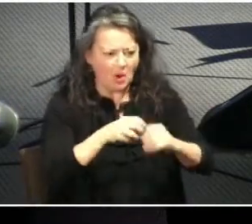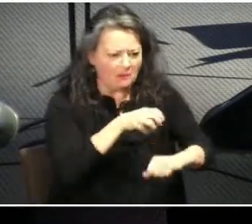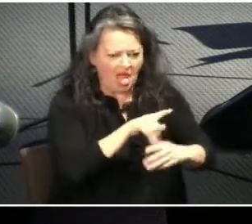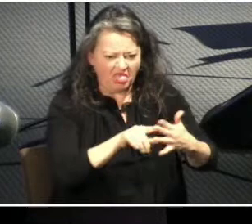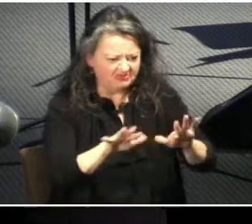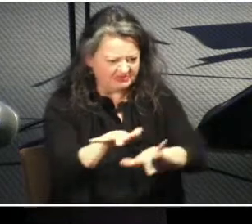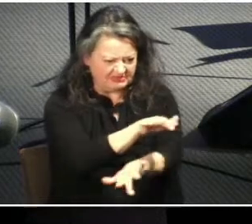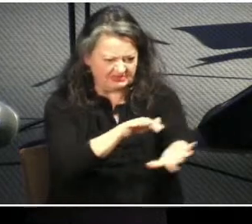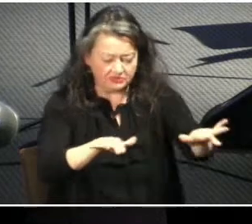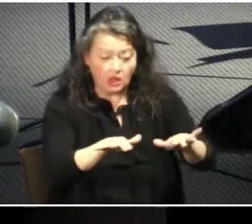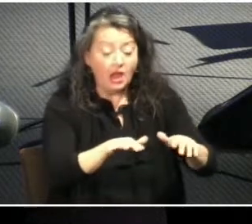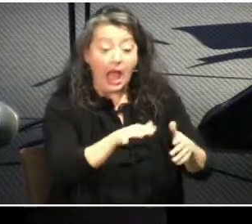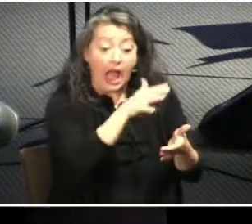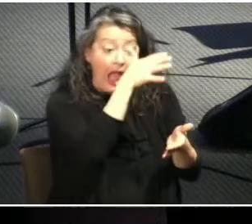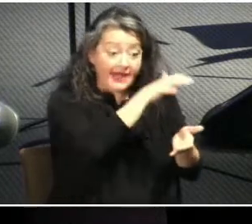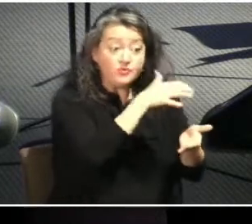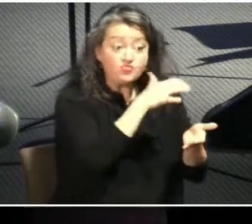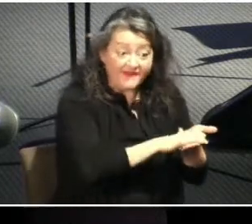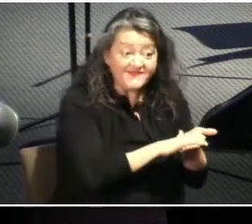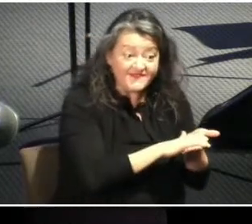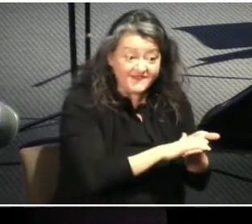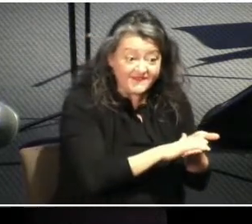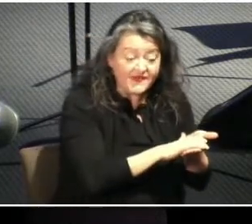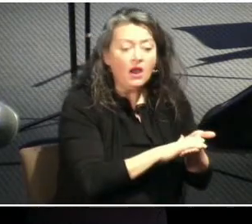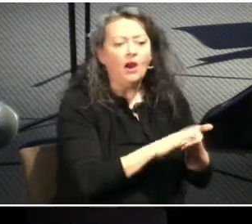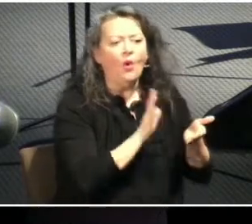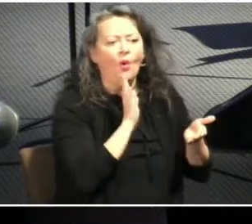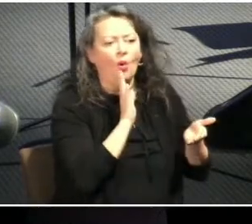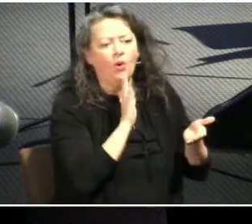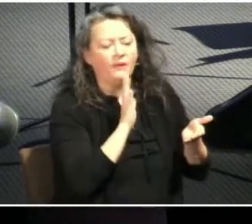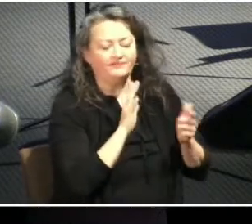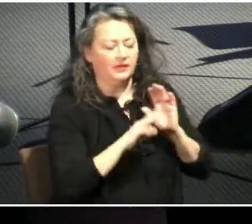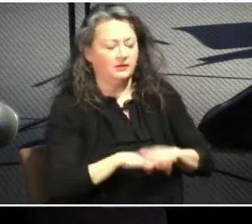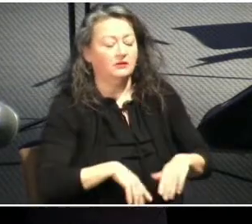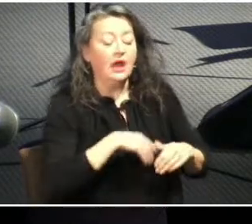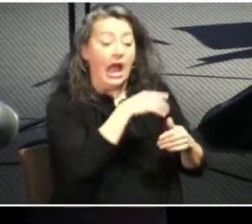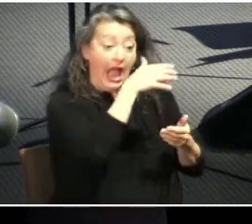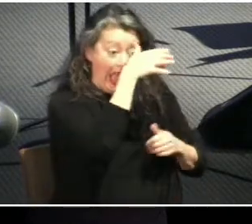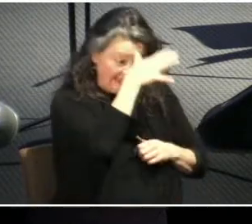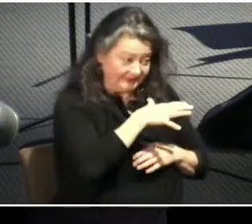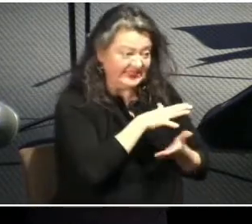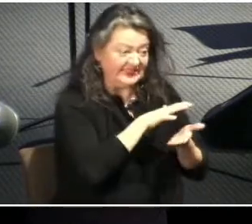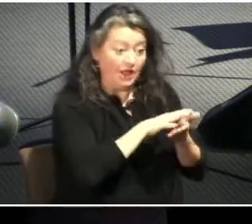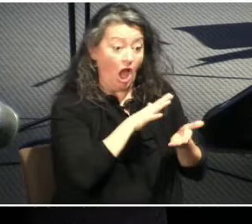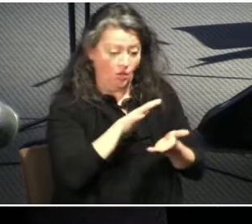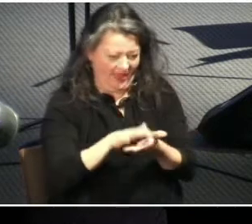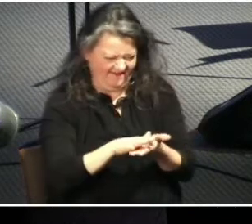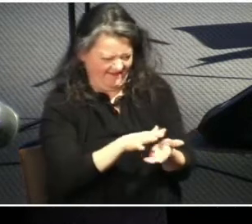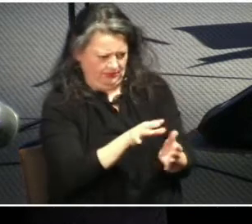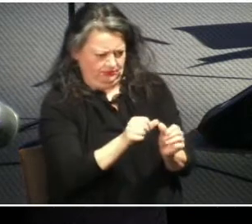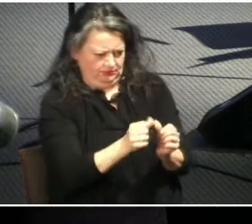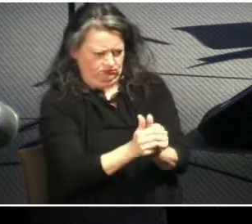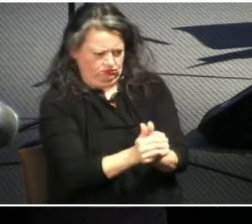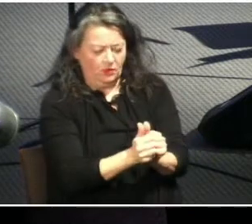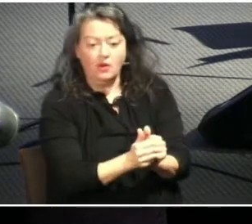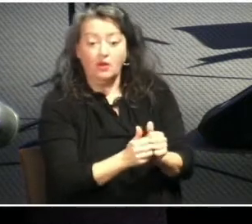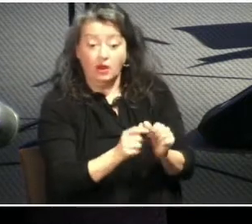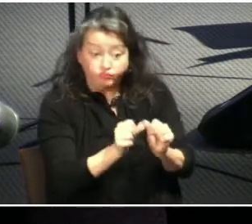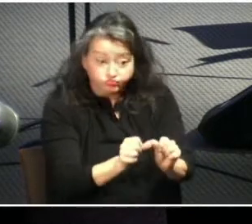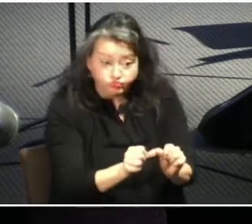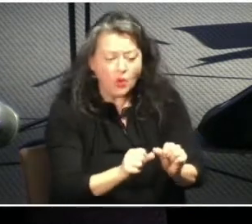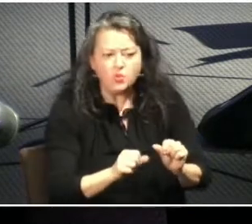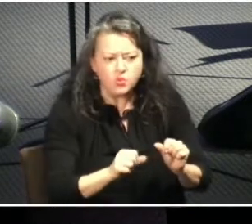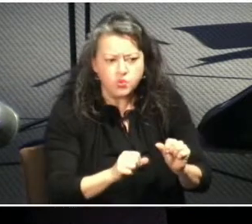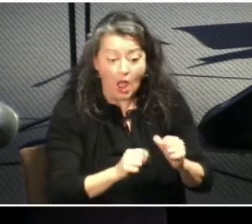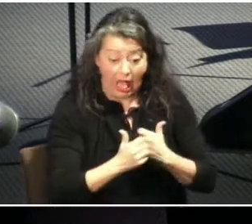husbands to love women other than their wives. And this was not to be the case in Christian homes.